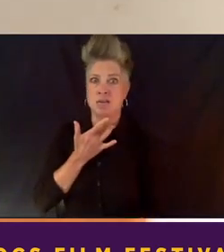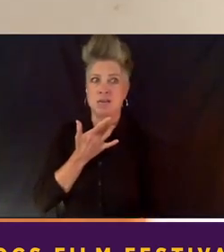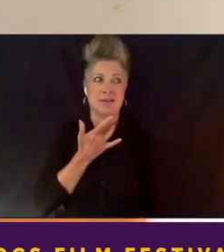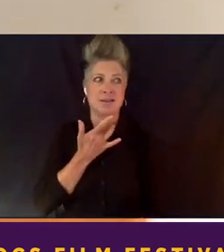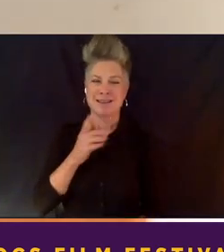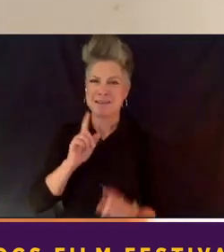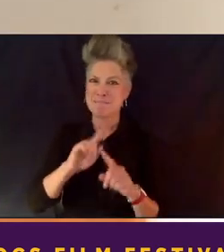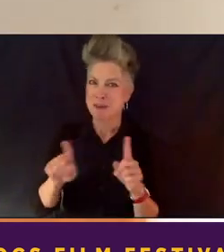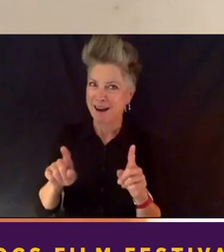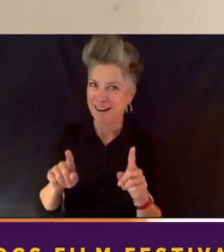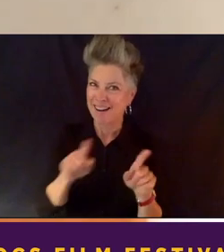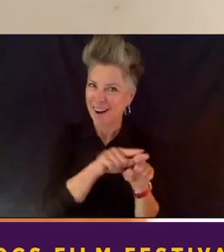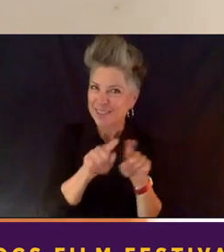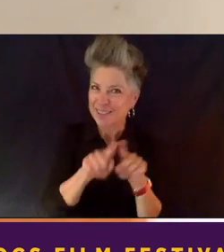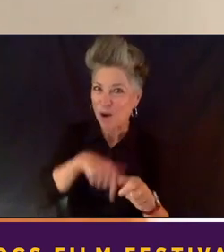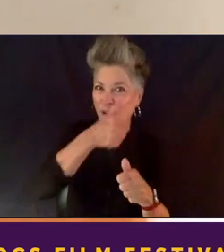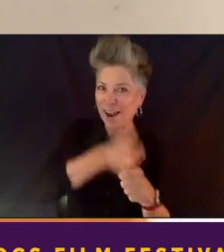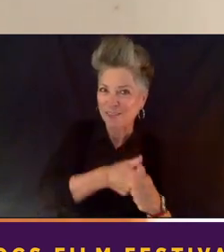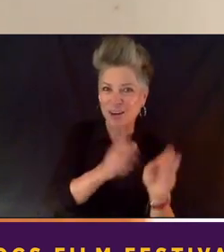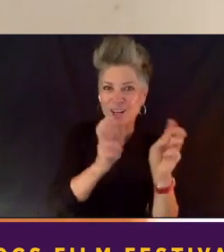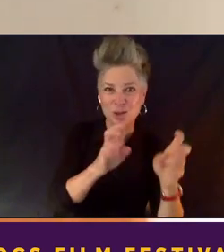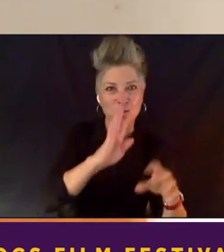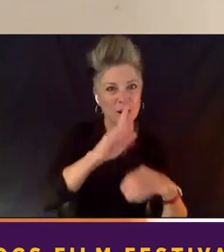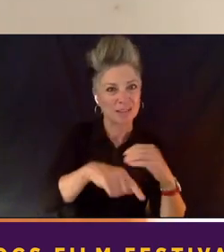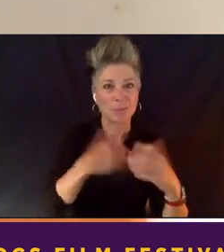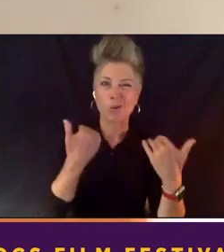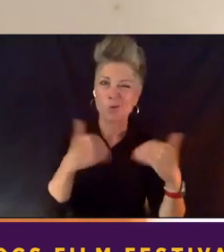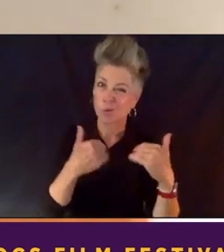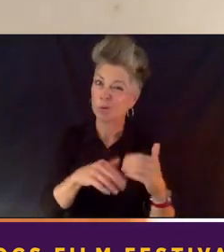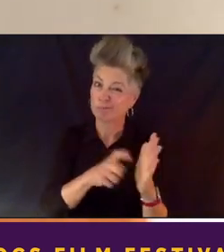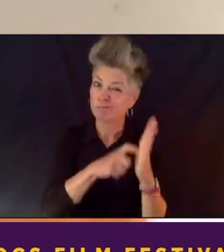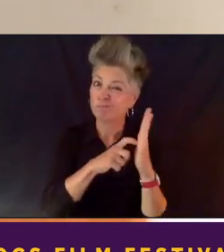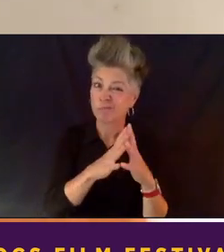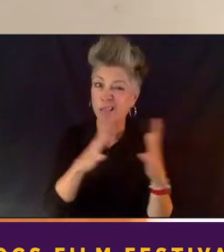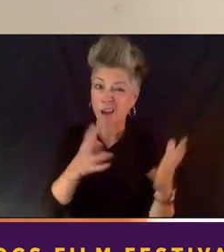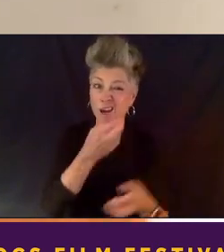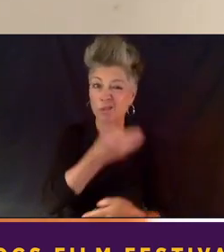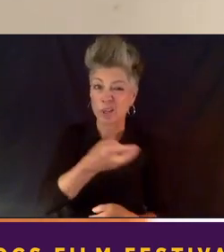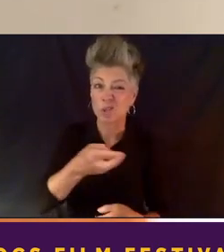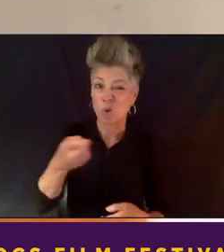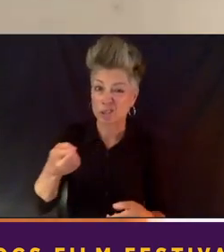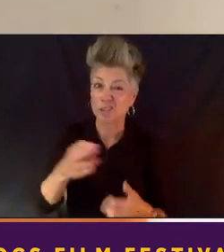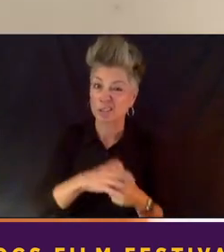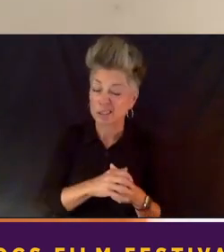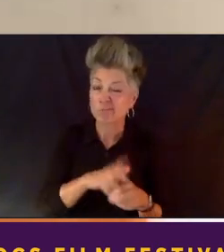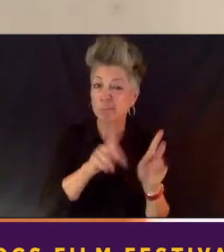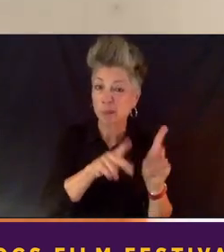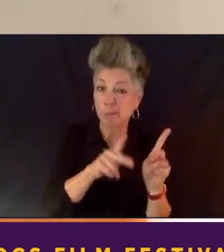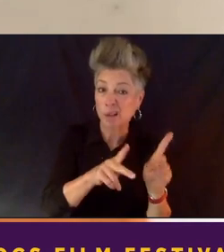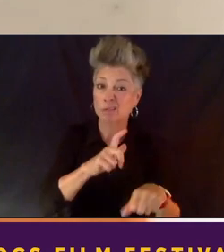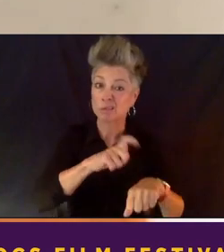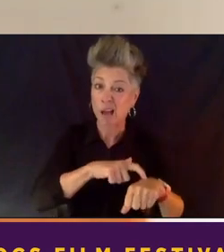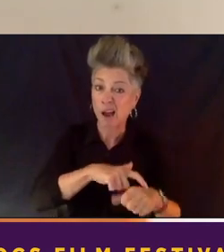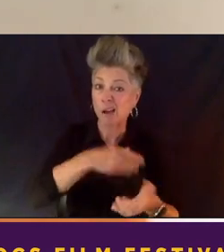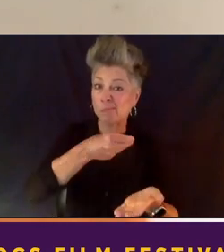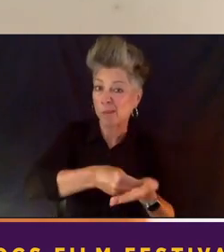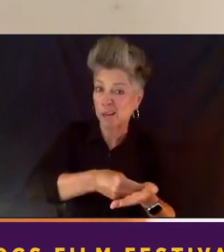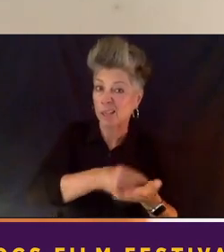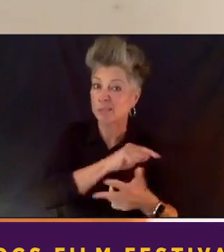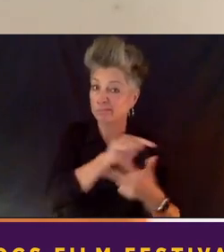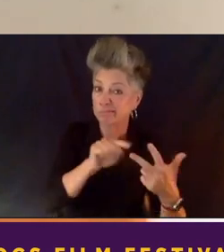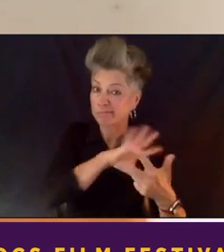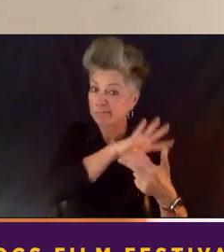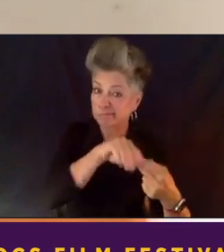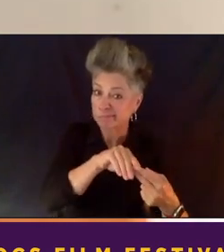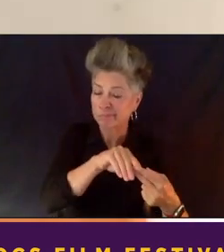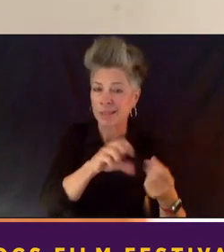into really points to having a lot of resources. Um, and so I, I want to kind of square that for our audience and not